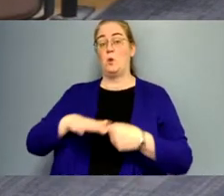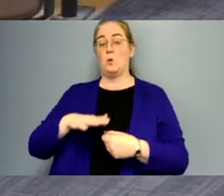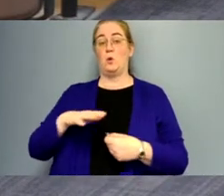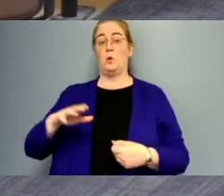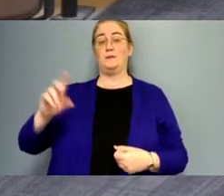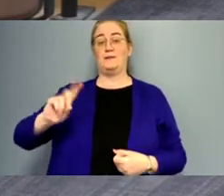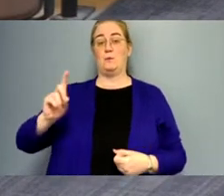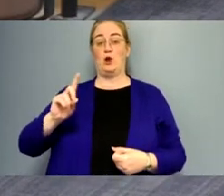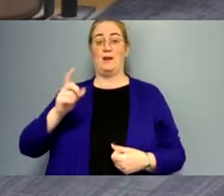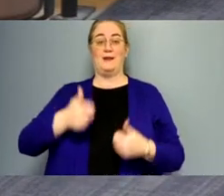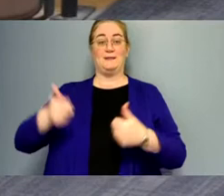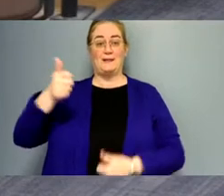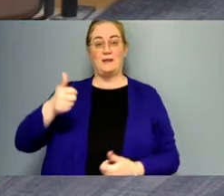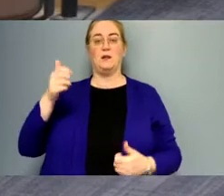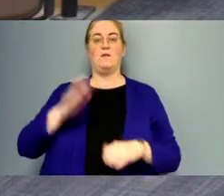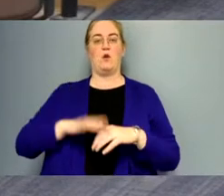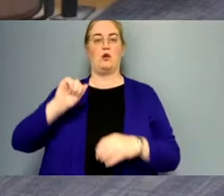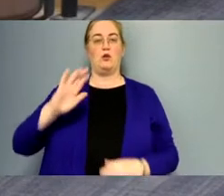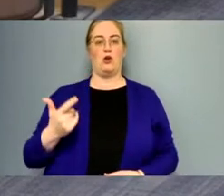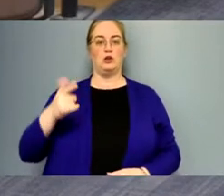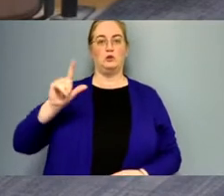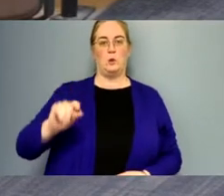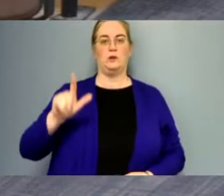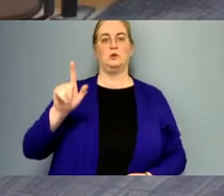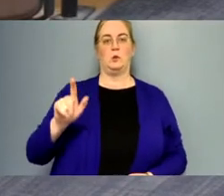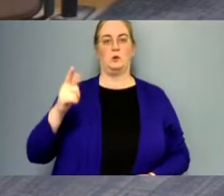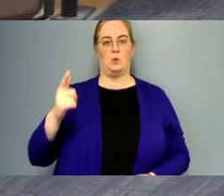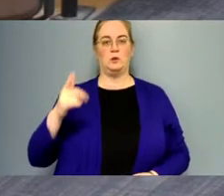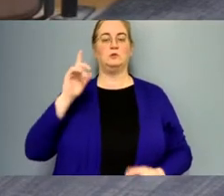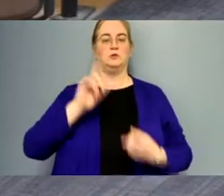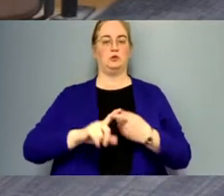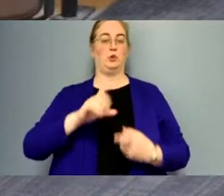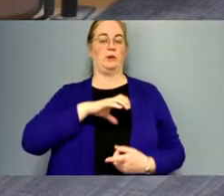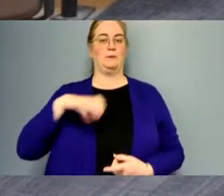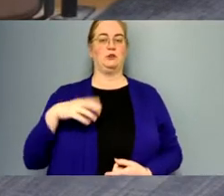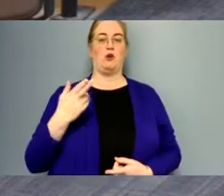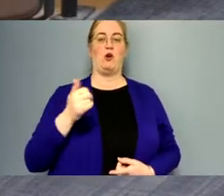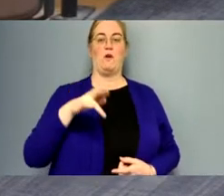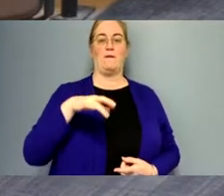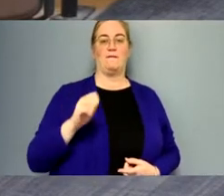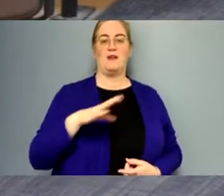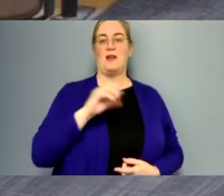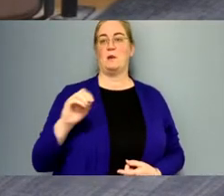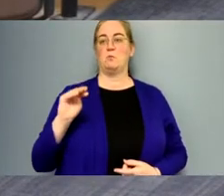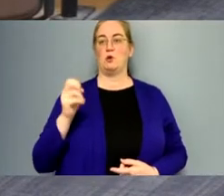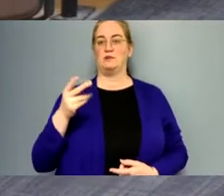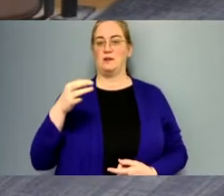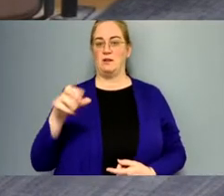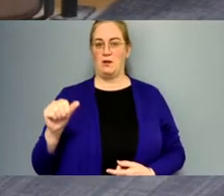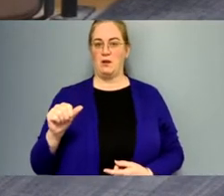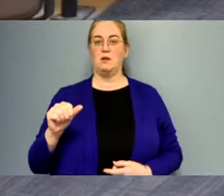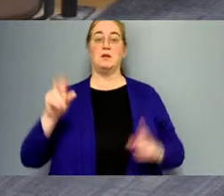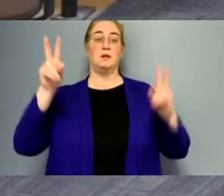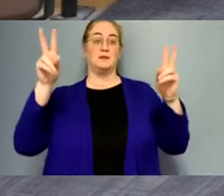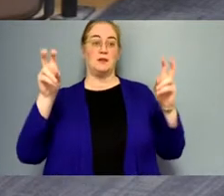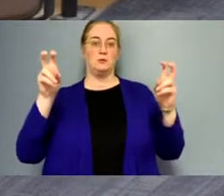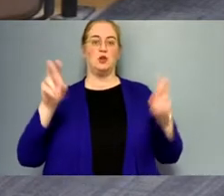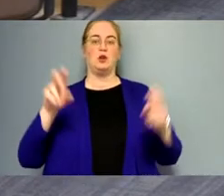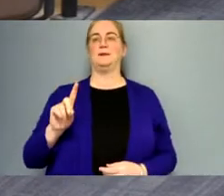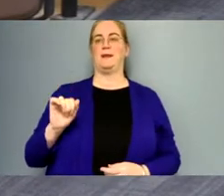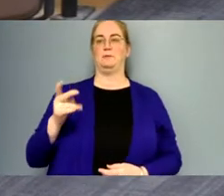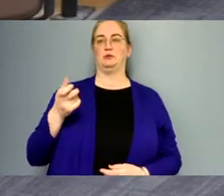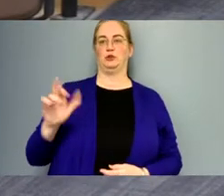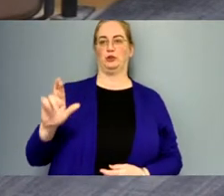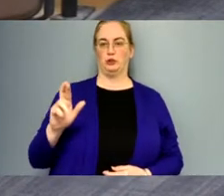executives on August 20th 2021 to Commissioner Harvey and Commissioner Marceglia subject Damsker